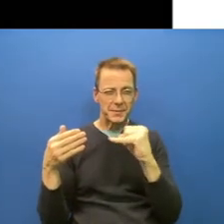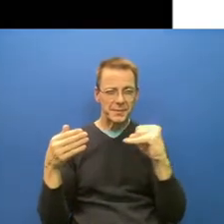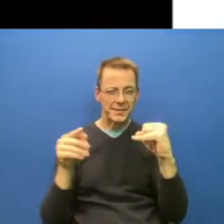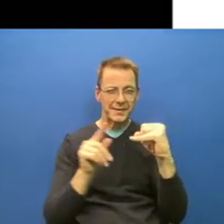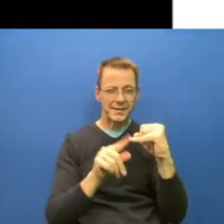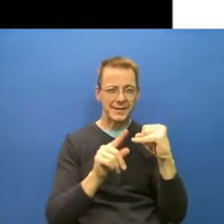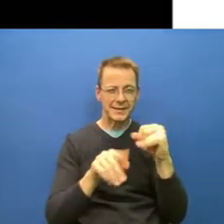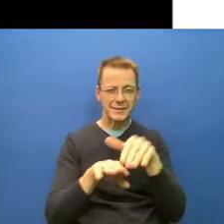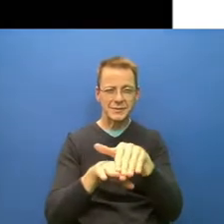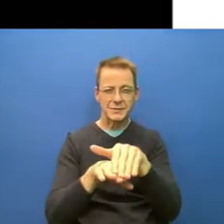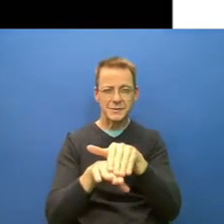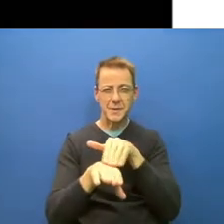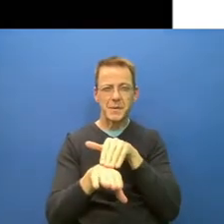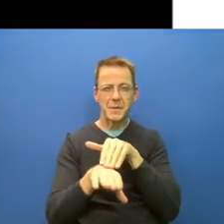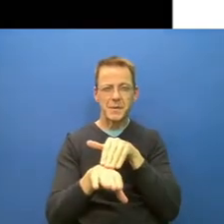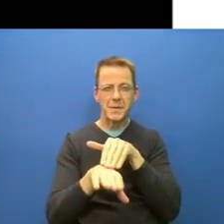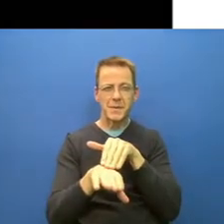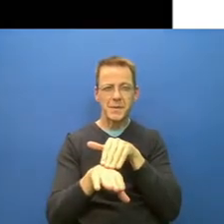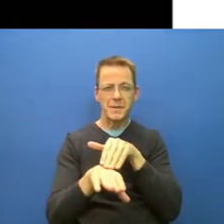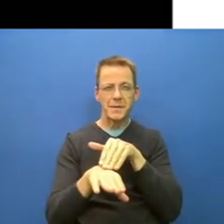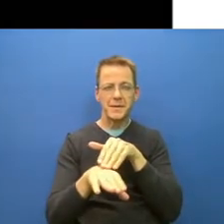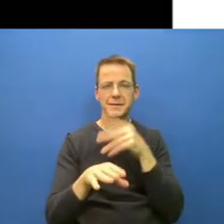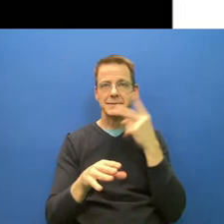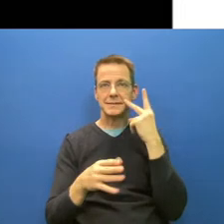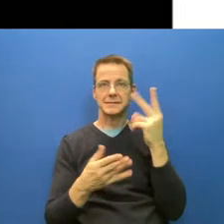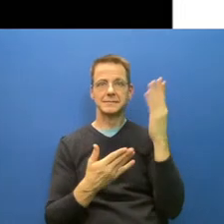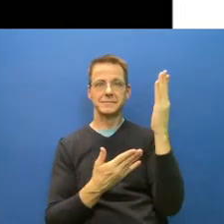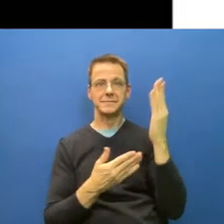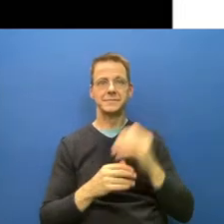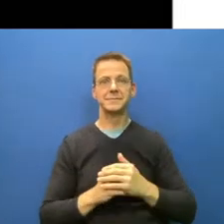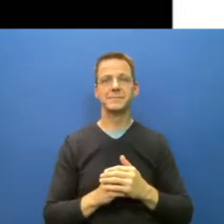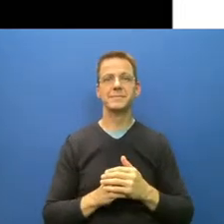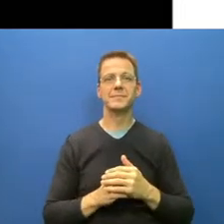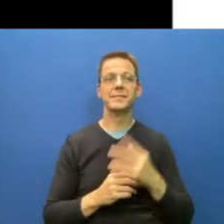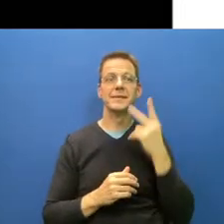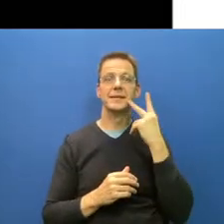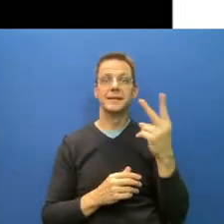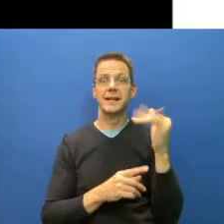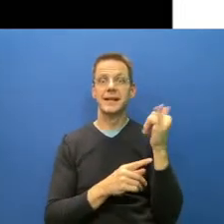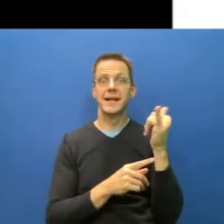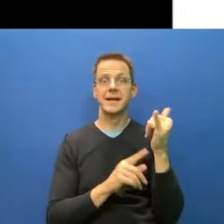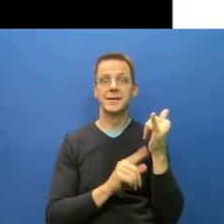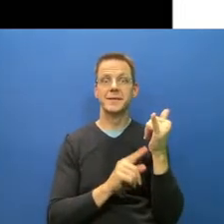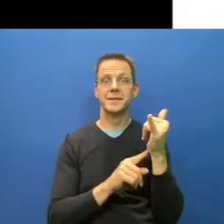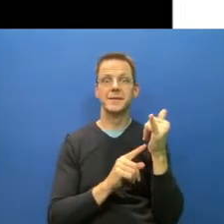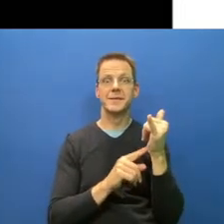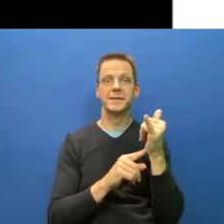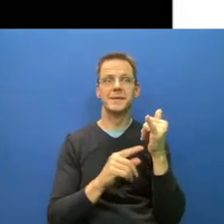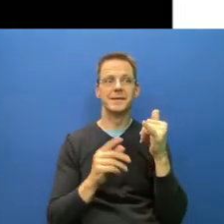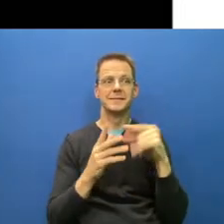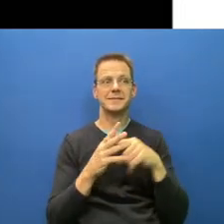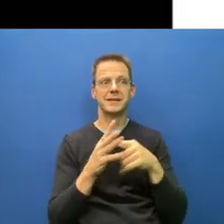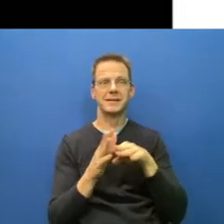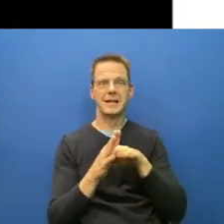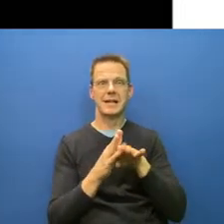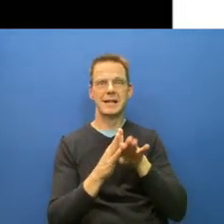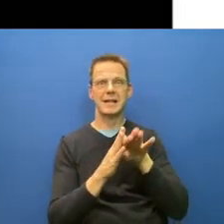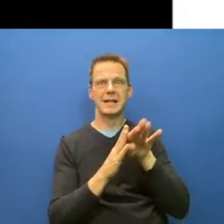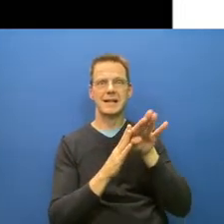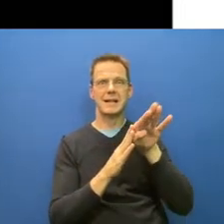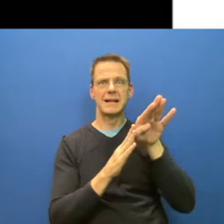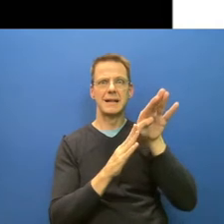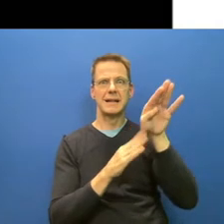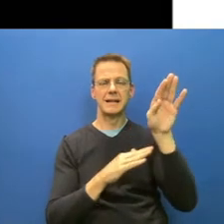yellow line going up because we have so many vaccines and we have so much capacity of vaccinating people. So we could